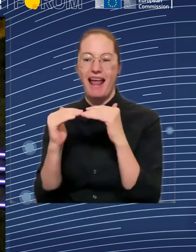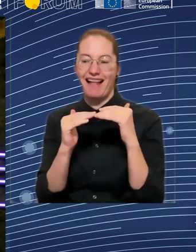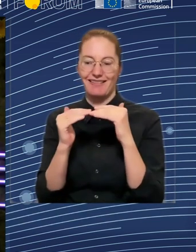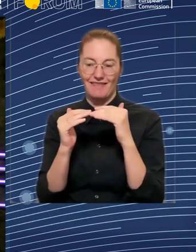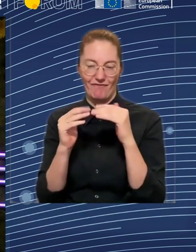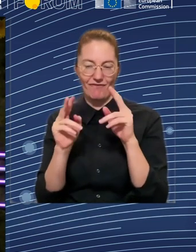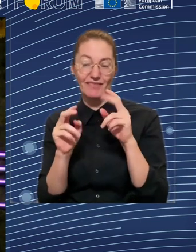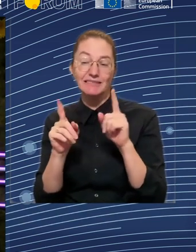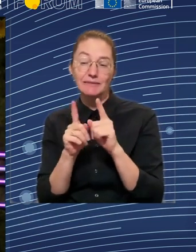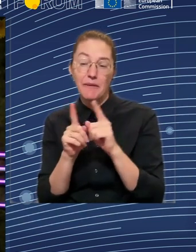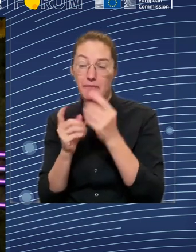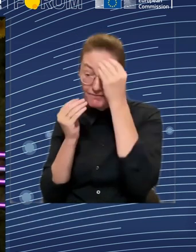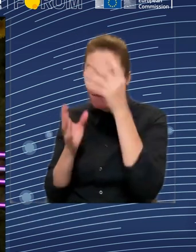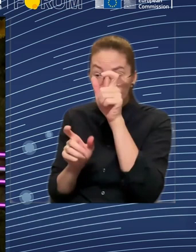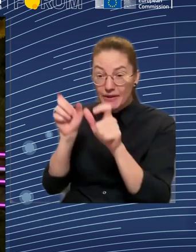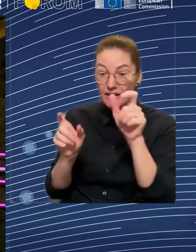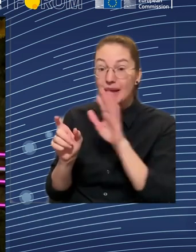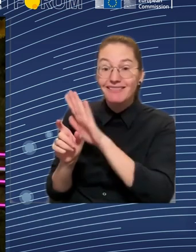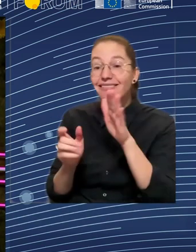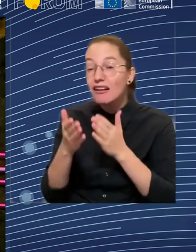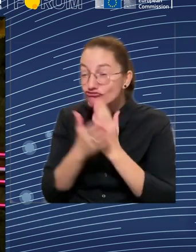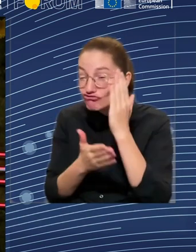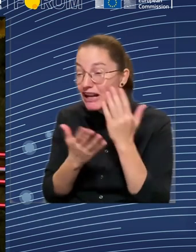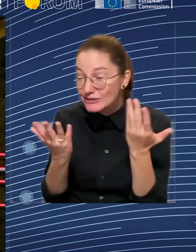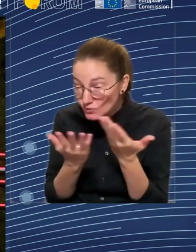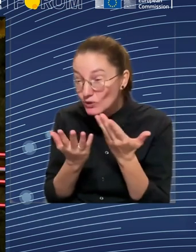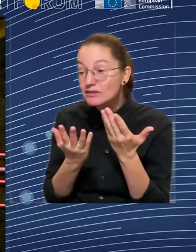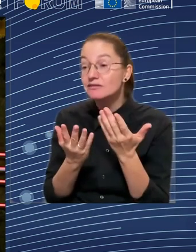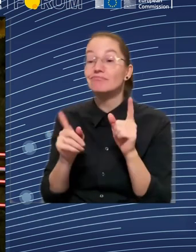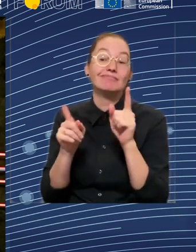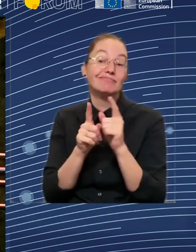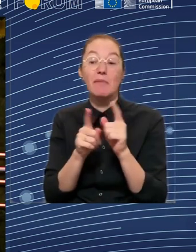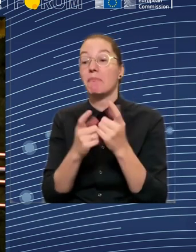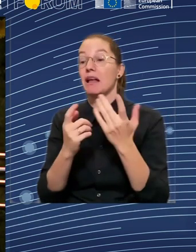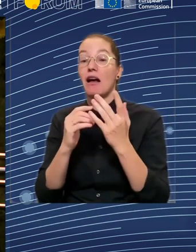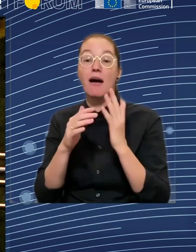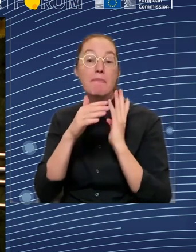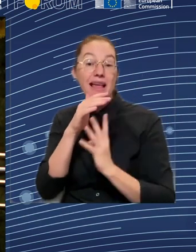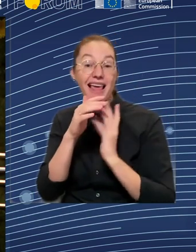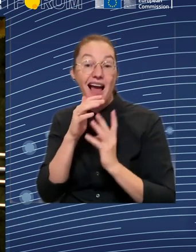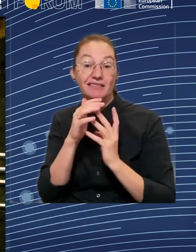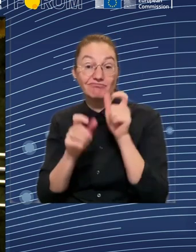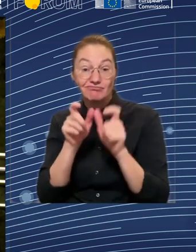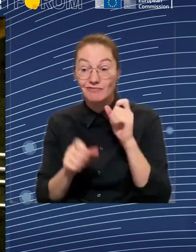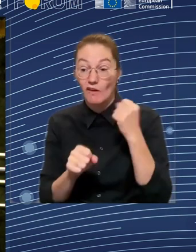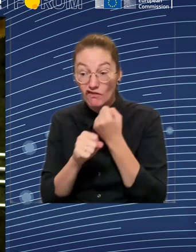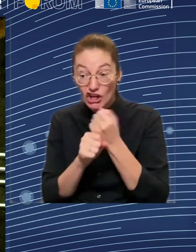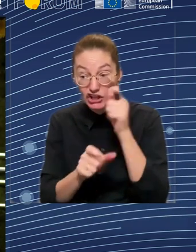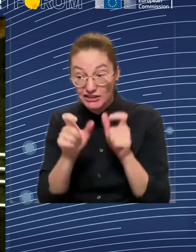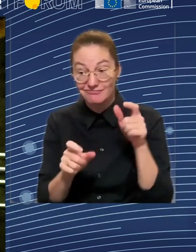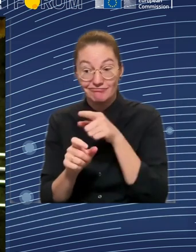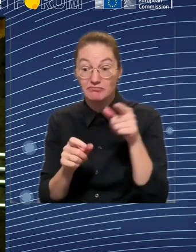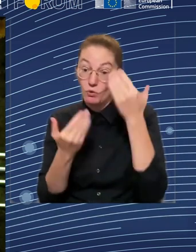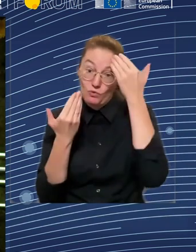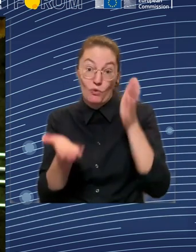to work on the rules that are basically illegal. And so this is another thing, how to access people,